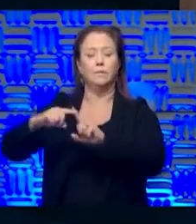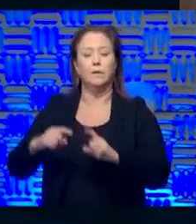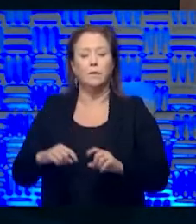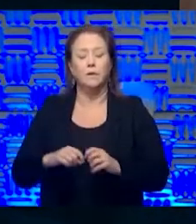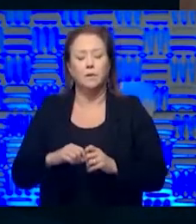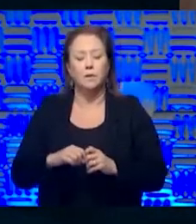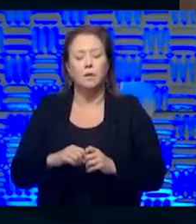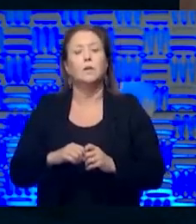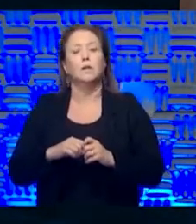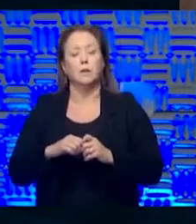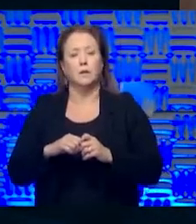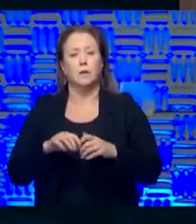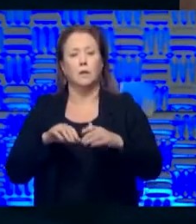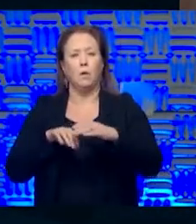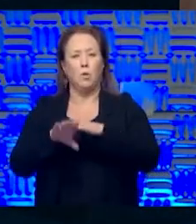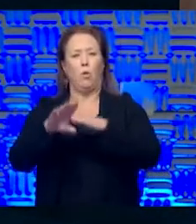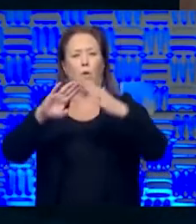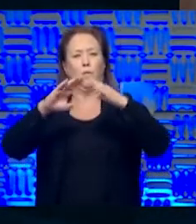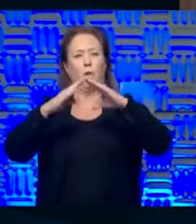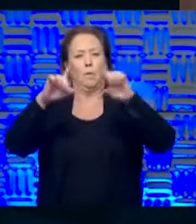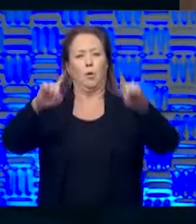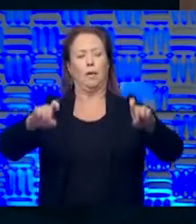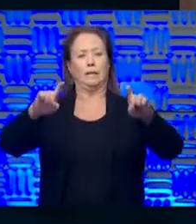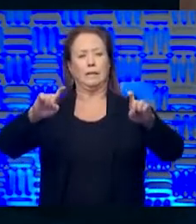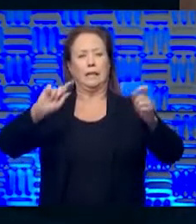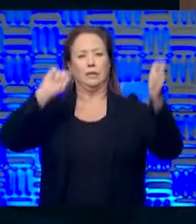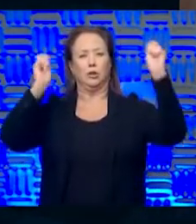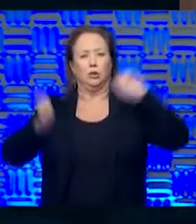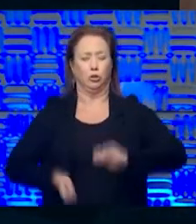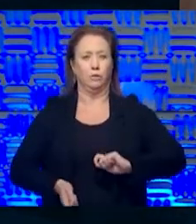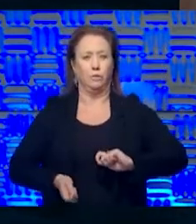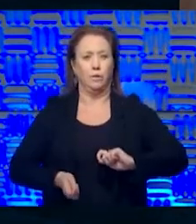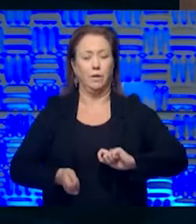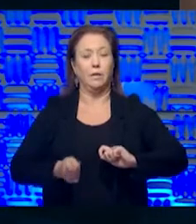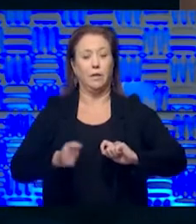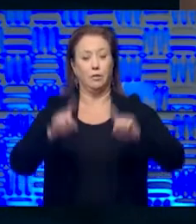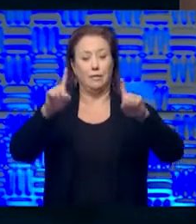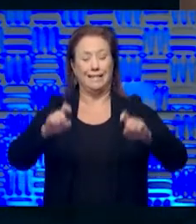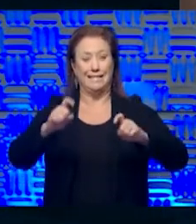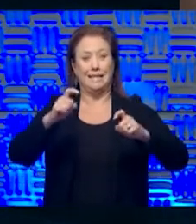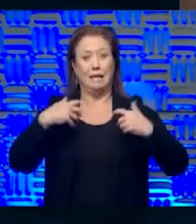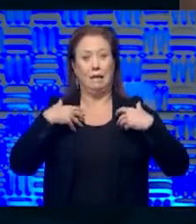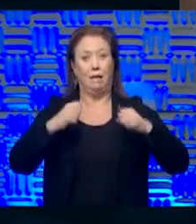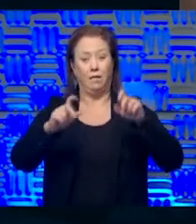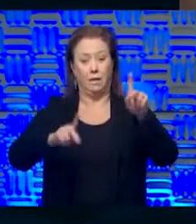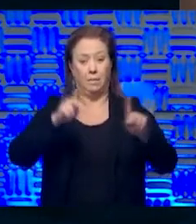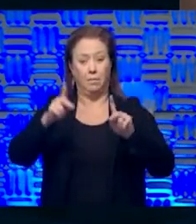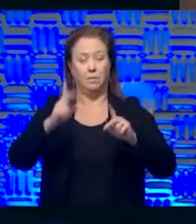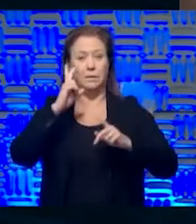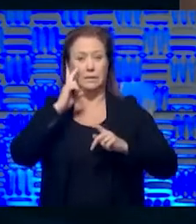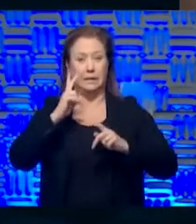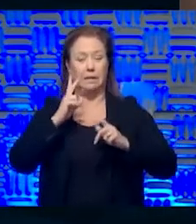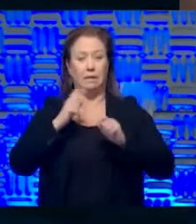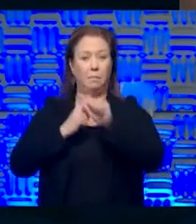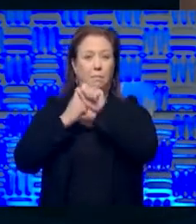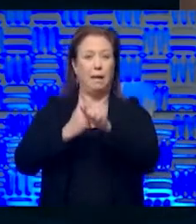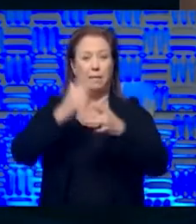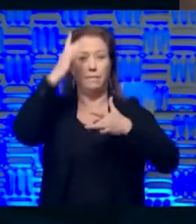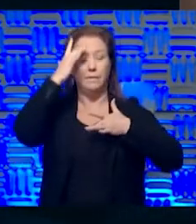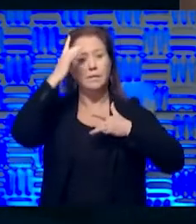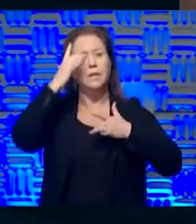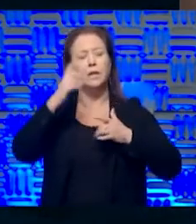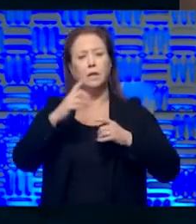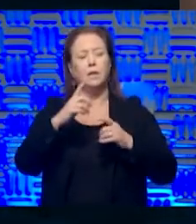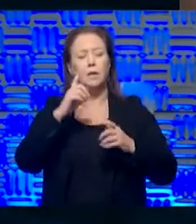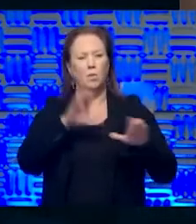But when you go to do community testing, then it's a major shift that you're testing well people to find out the burden of disease. We've done a little bit of this